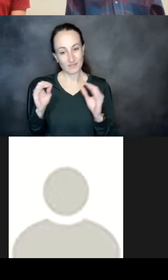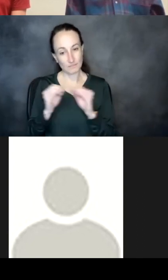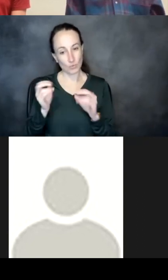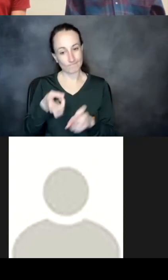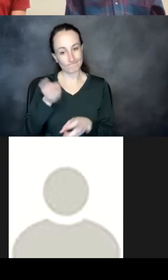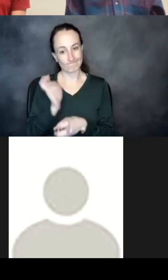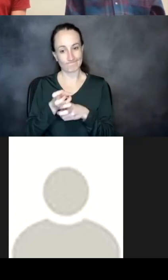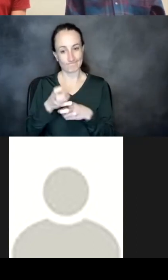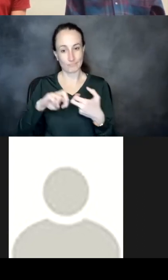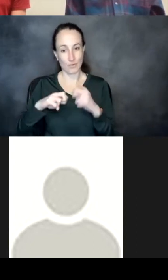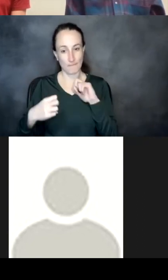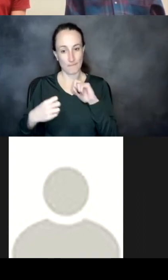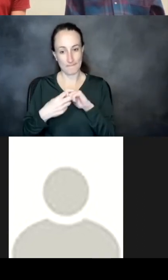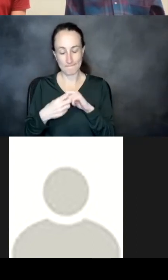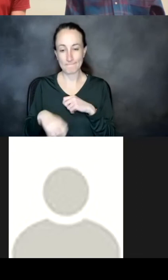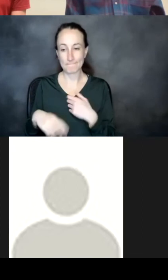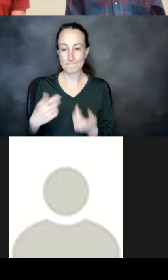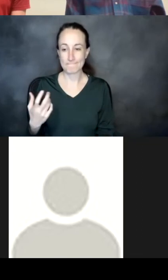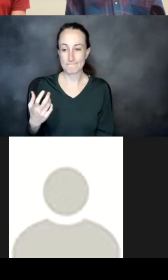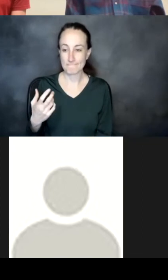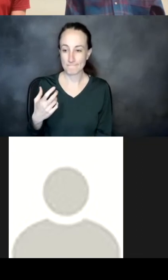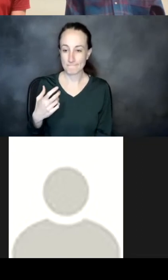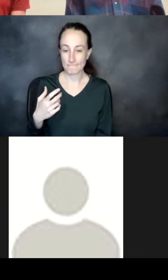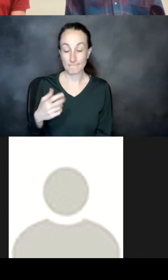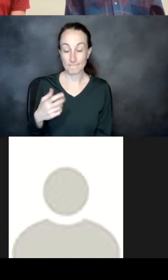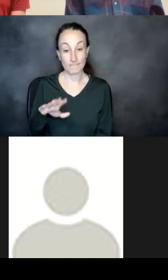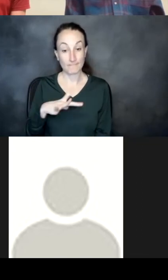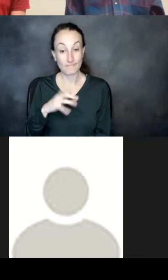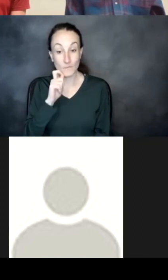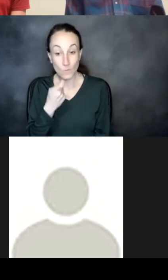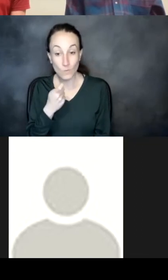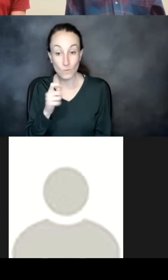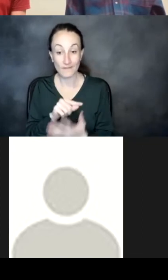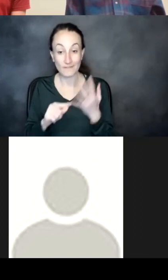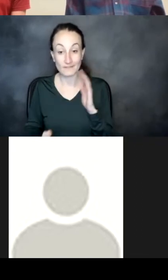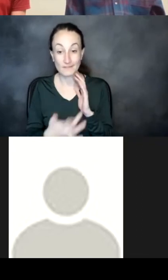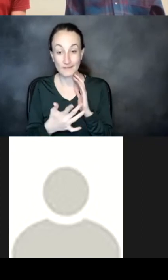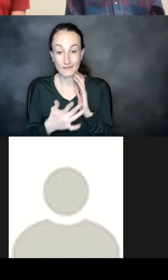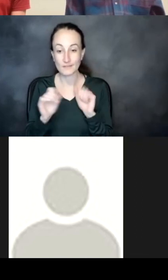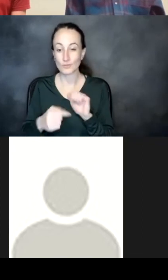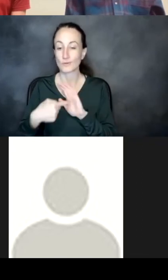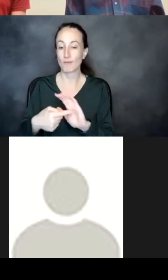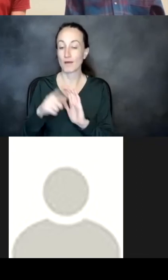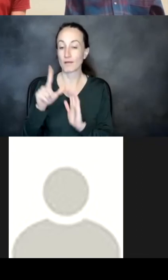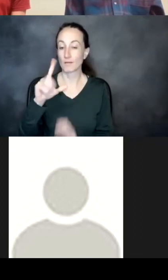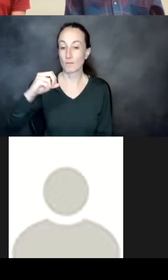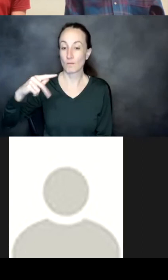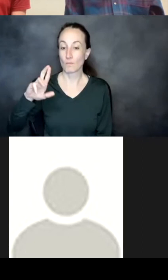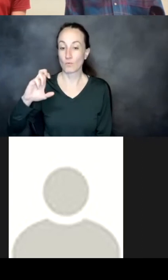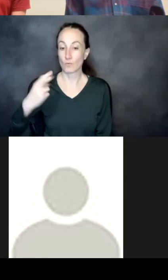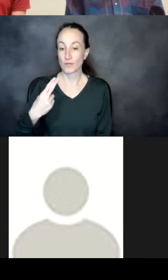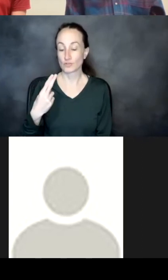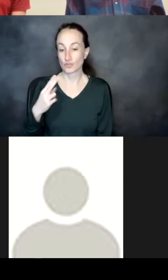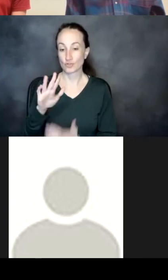problem um and it would be really cool if we if like these techniques um could model loop rich interfaces like antibodies